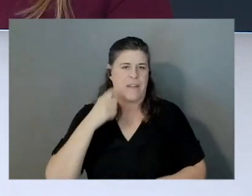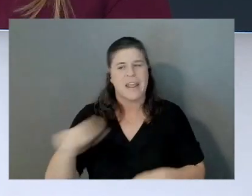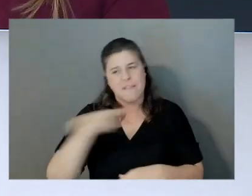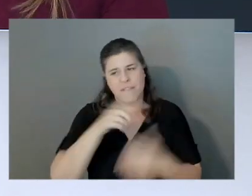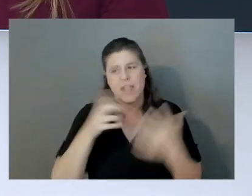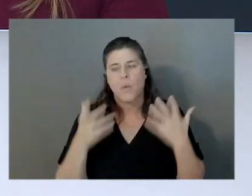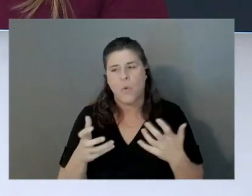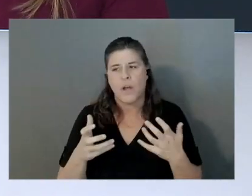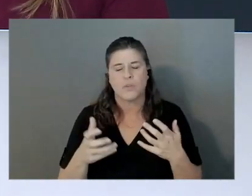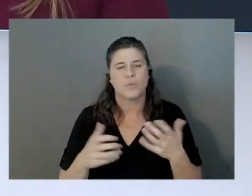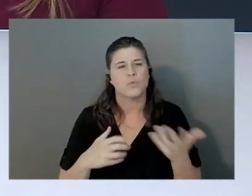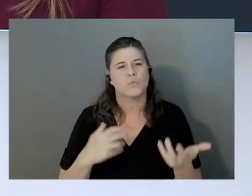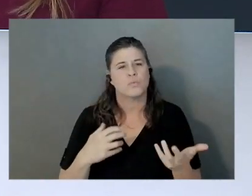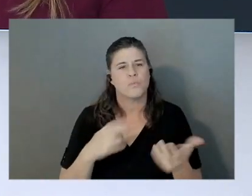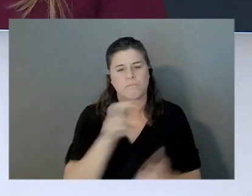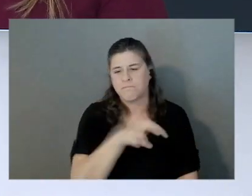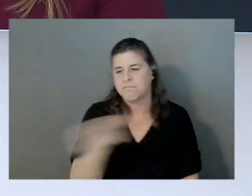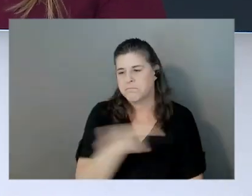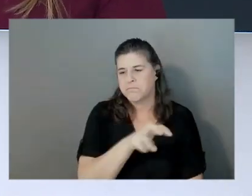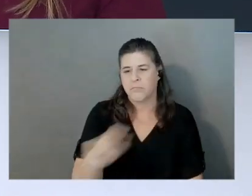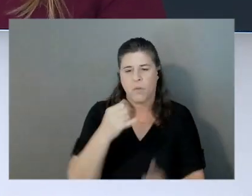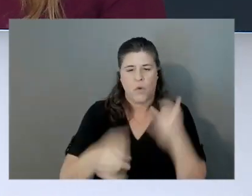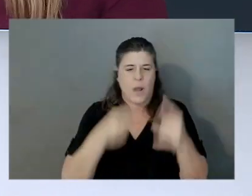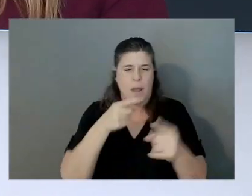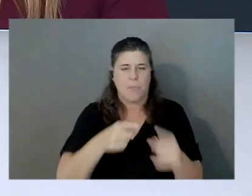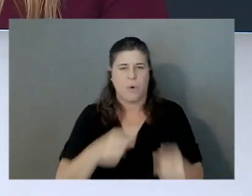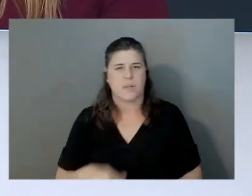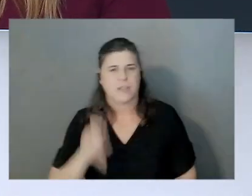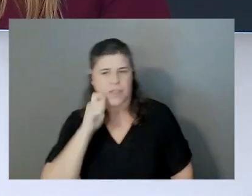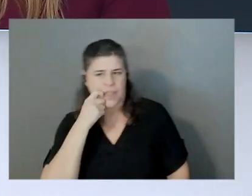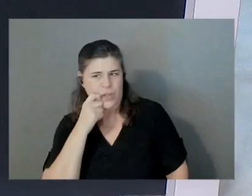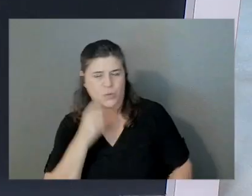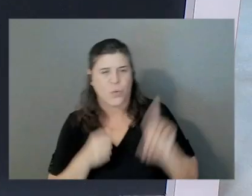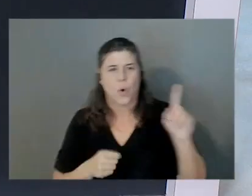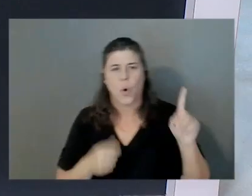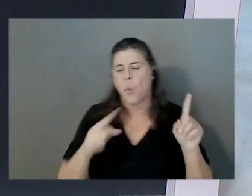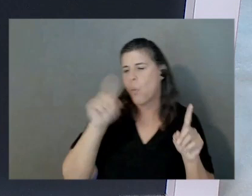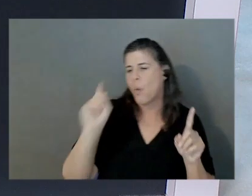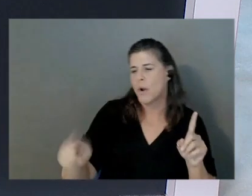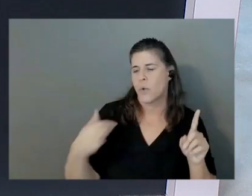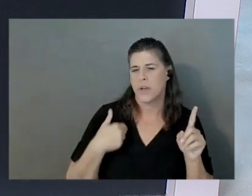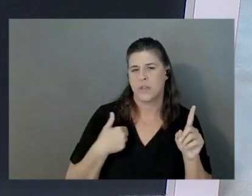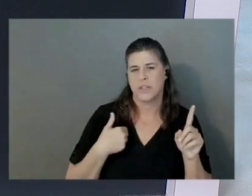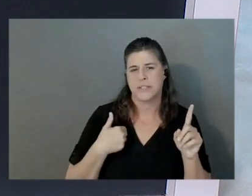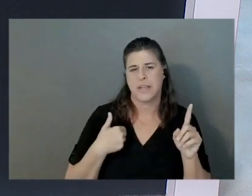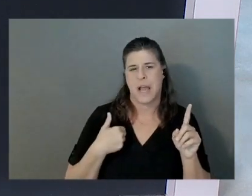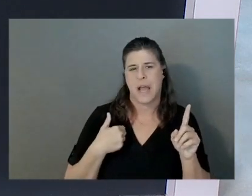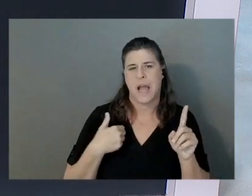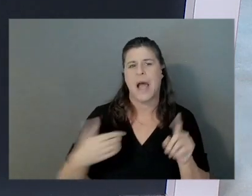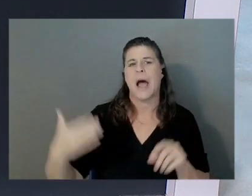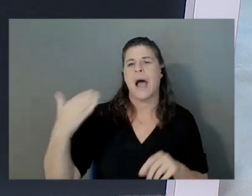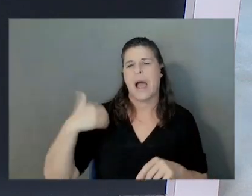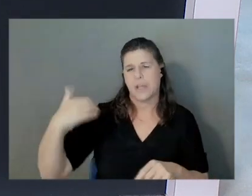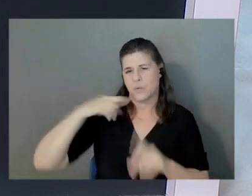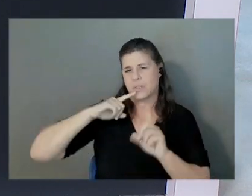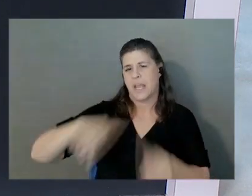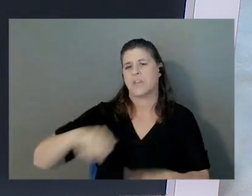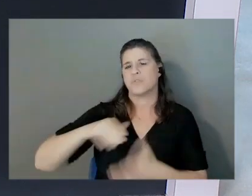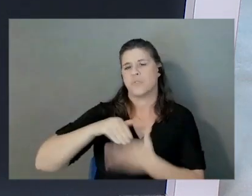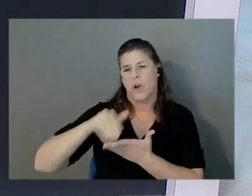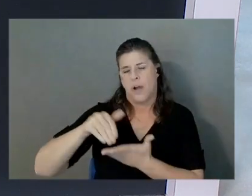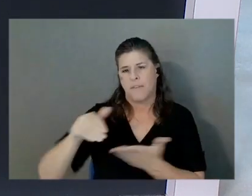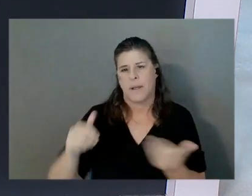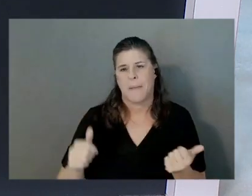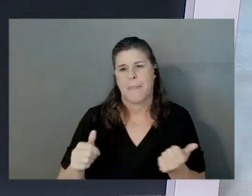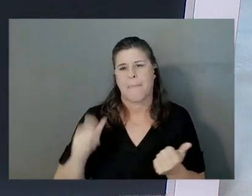between different endpoint times. Yeah, that's cool. So one of the questions I used to answer a lot was, if I